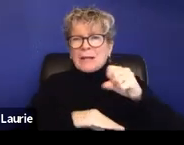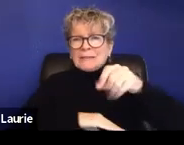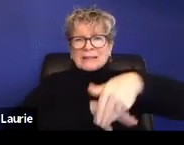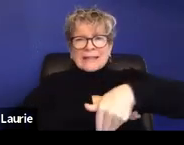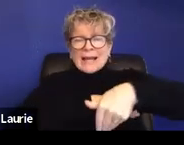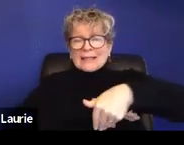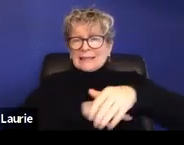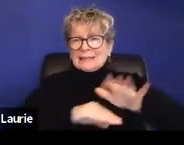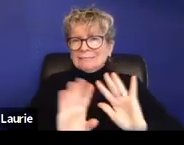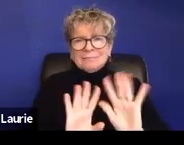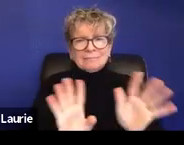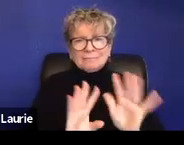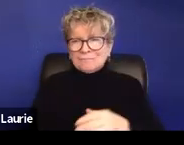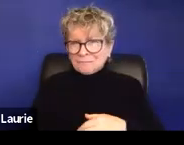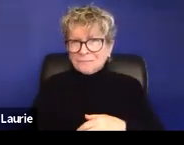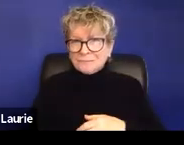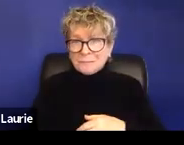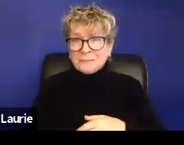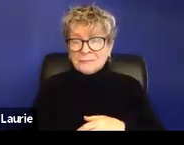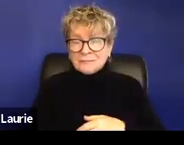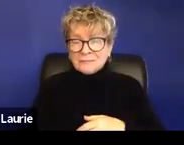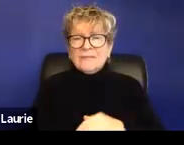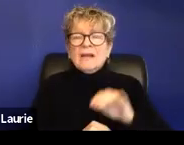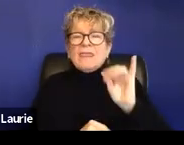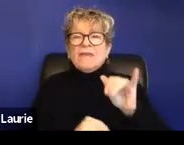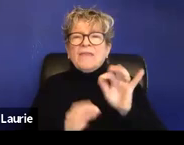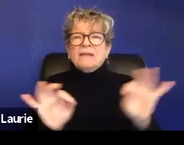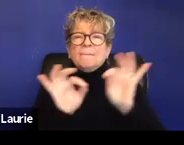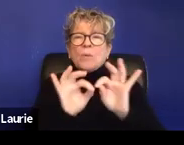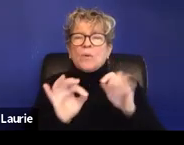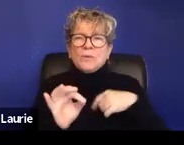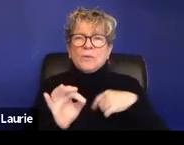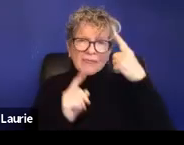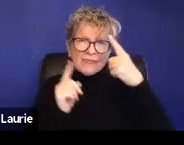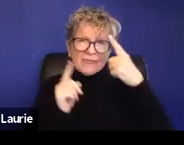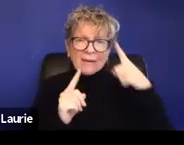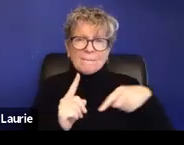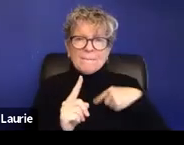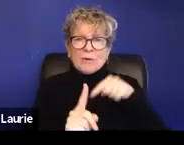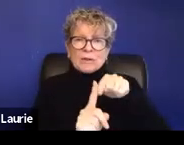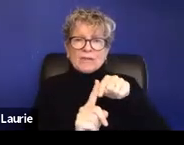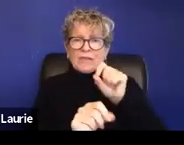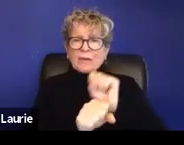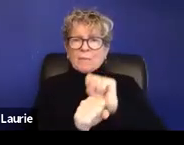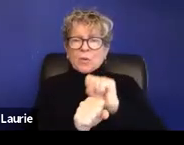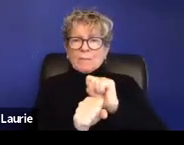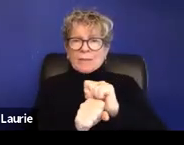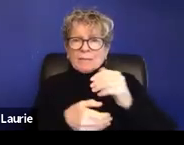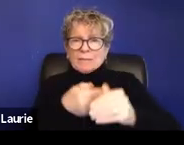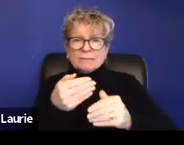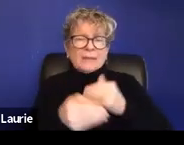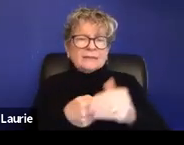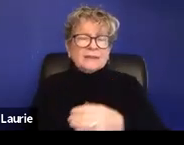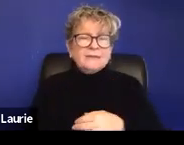these are some of the things to be thinking about related to the employment process here. If